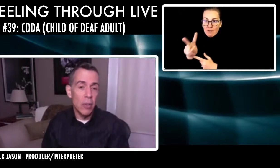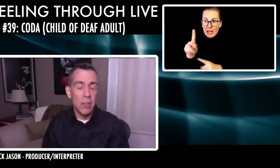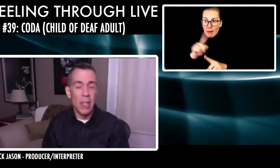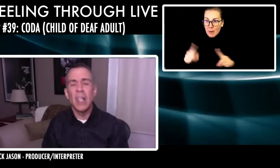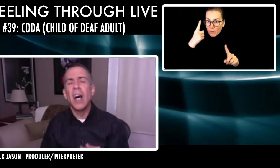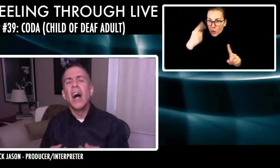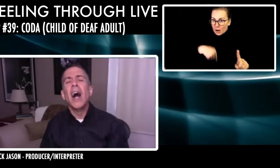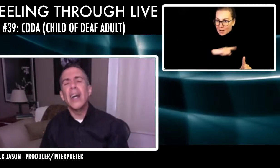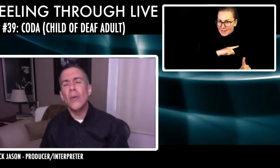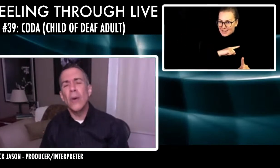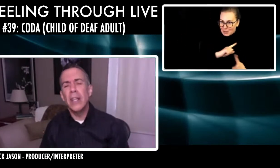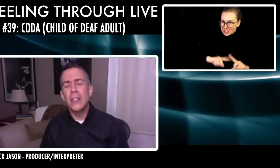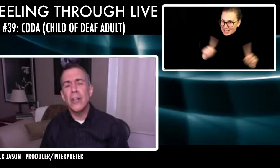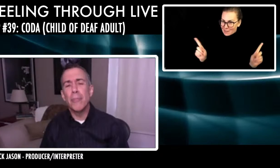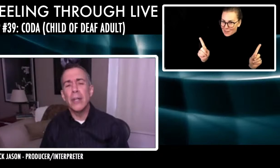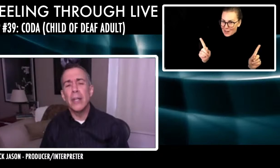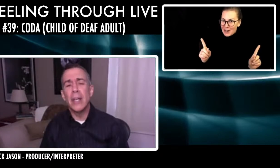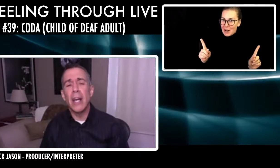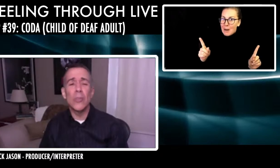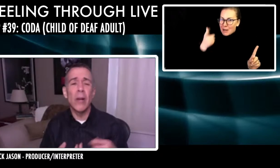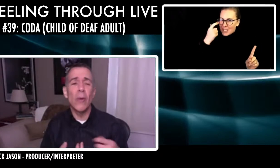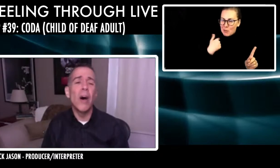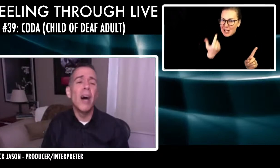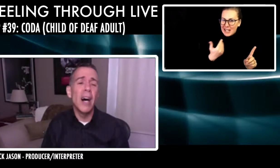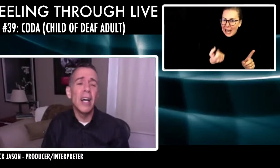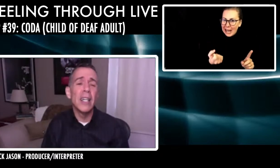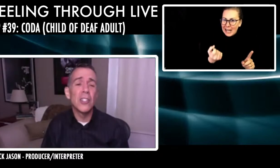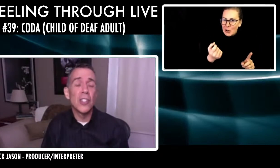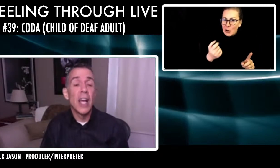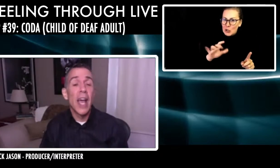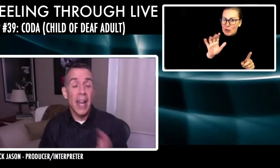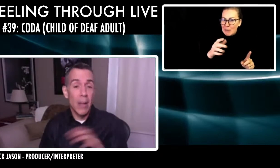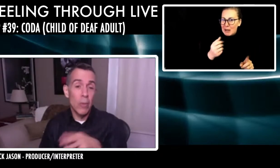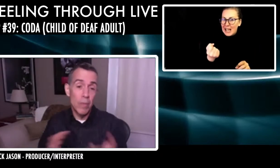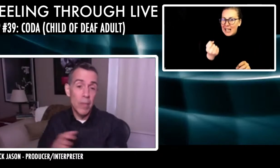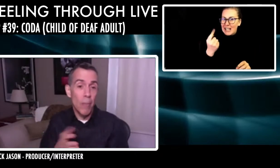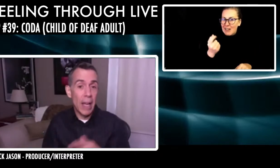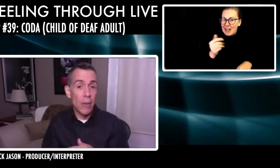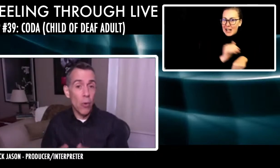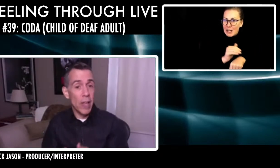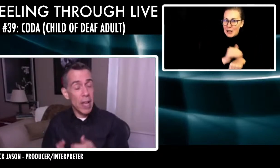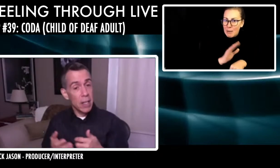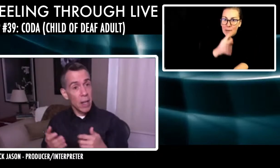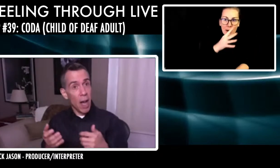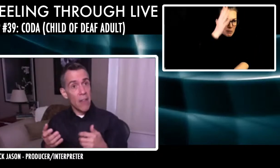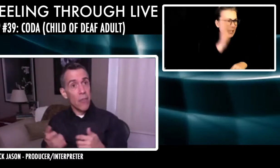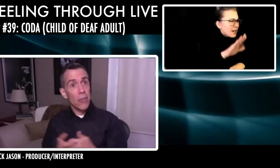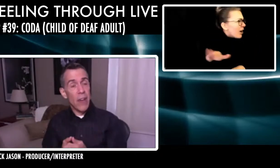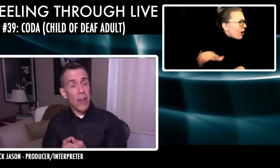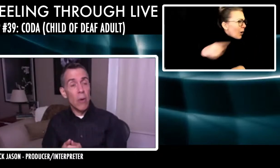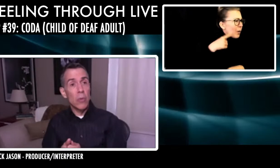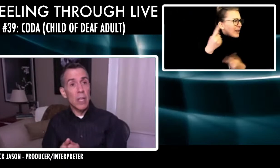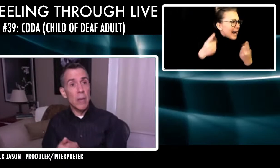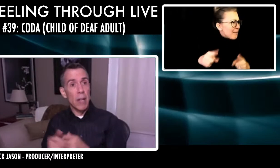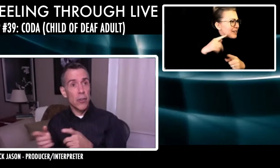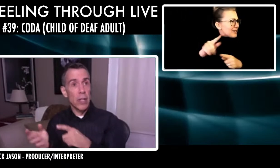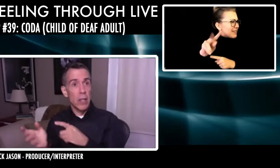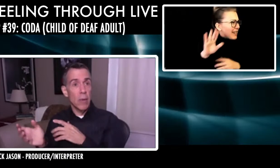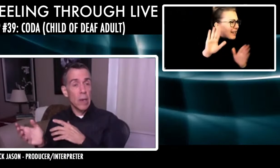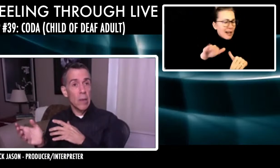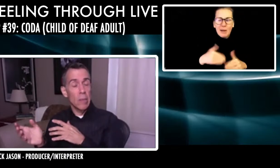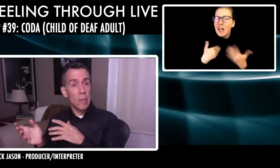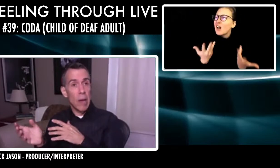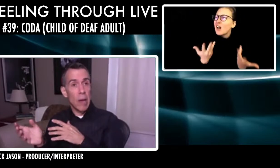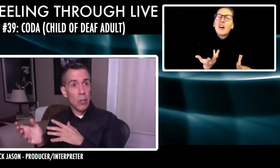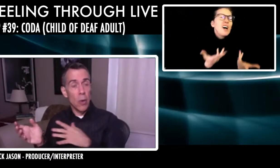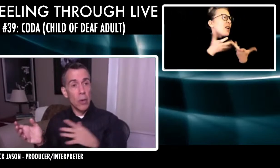a seven-year-old, I was like, I don't want to interpret. I just want to watch. And it was, you know, back and forth. And I found in my journey